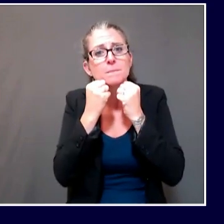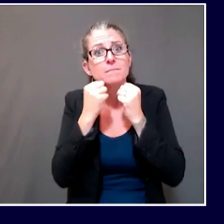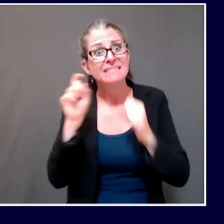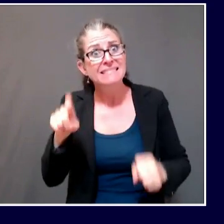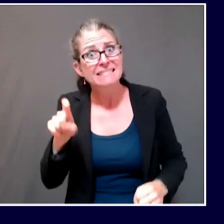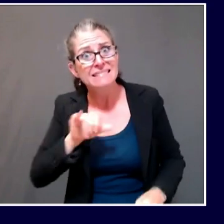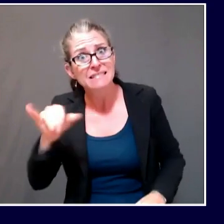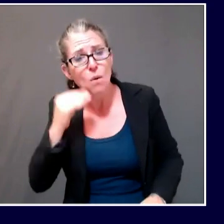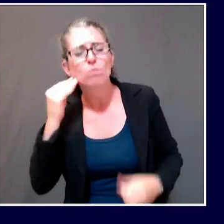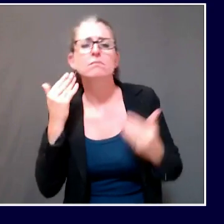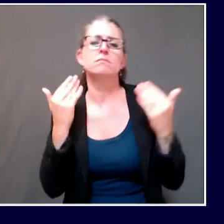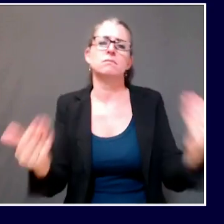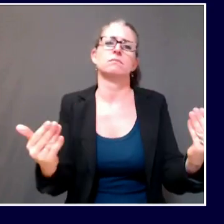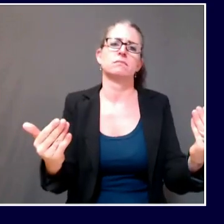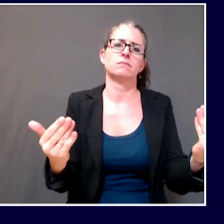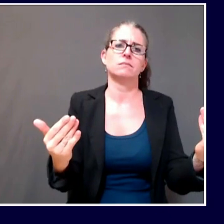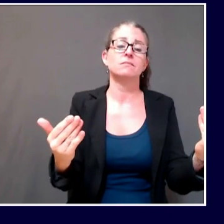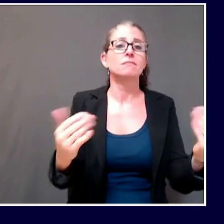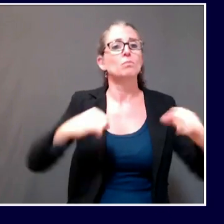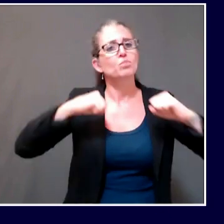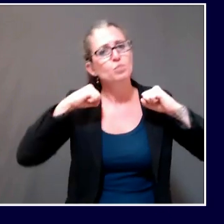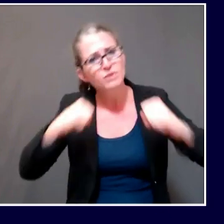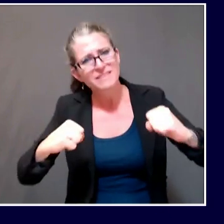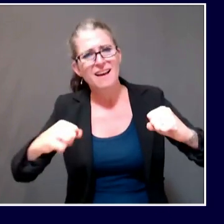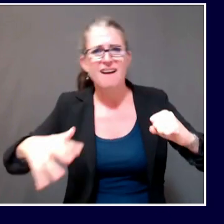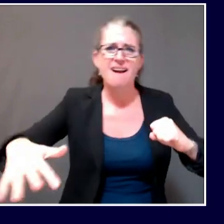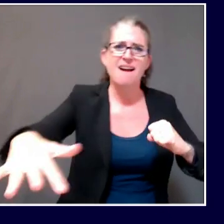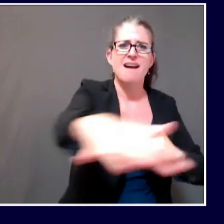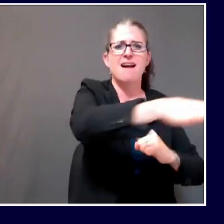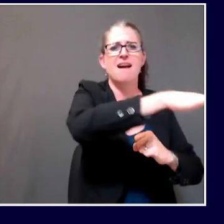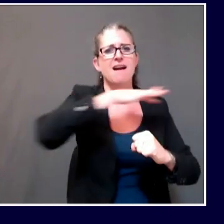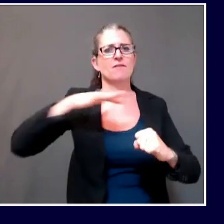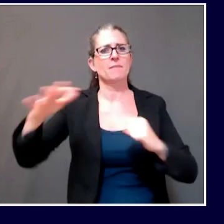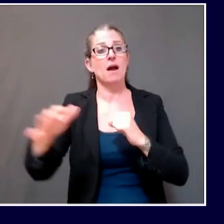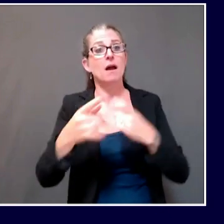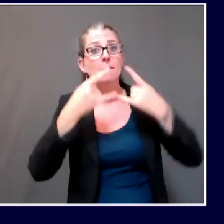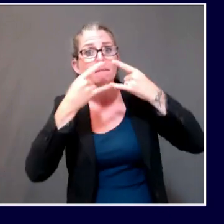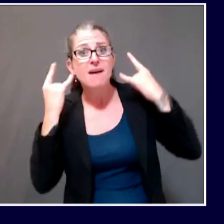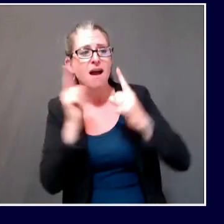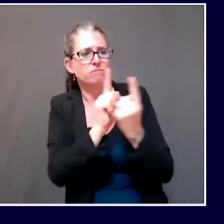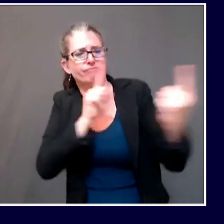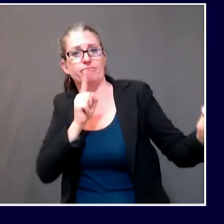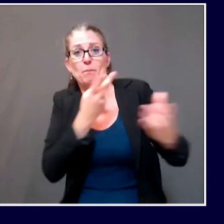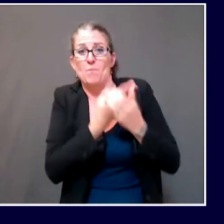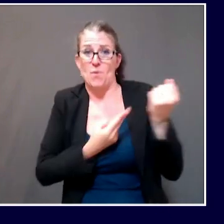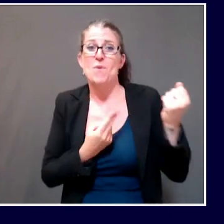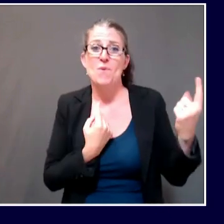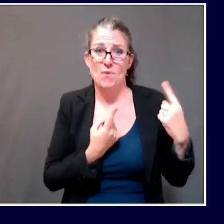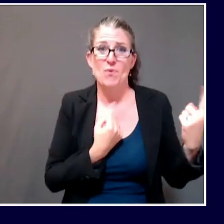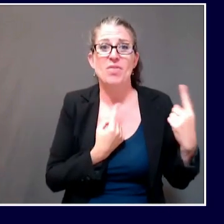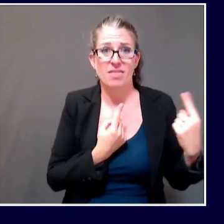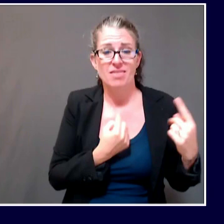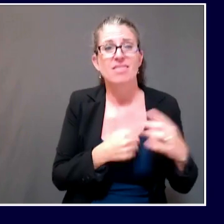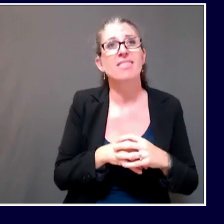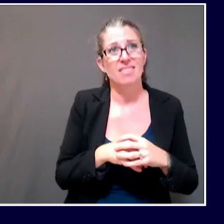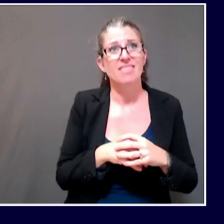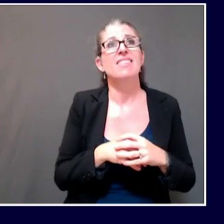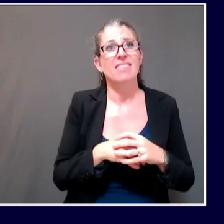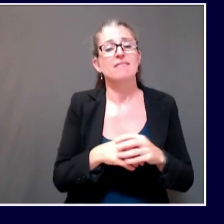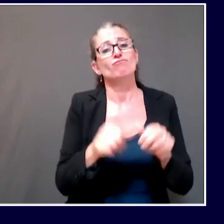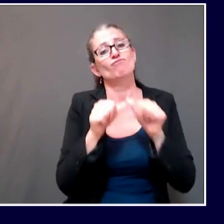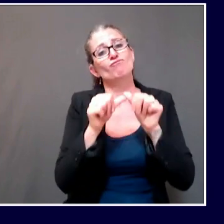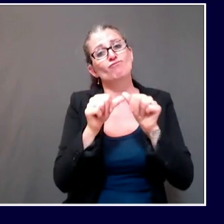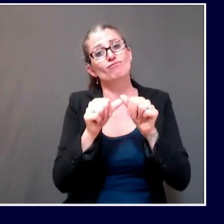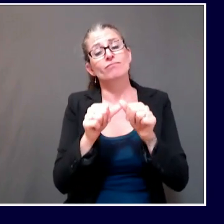If we continue to protect ourselves and protect one another in these ways, we can keep our small businesses going and we can